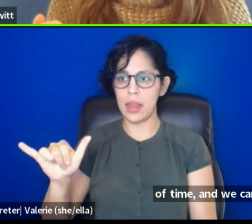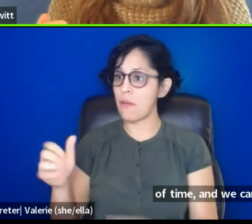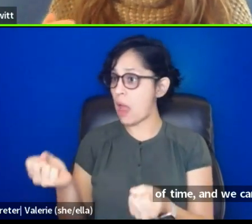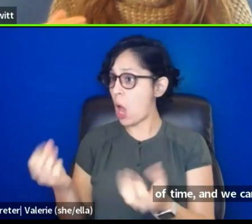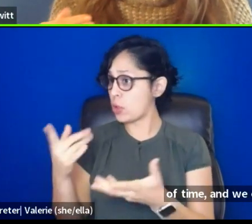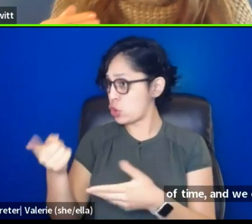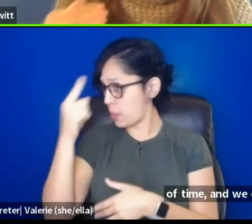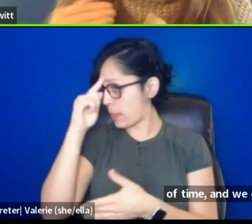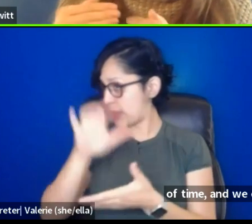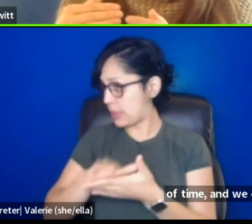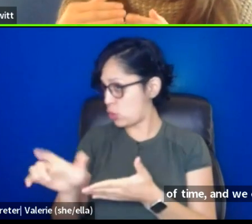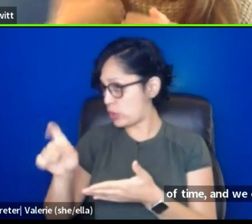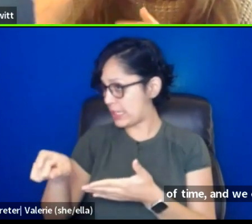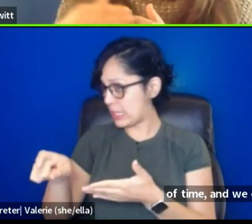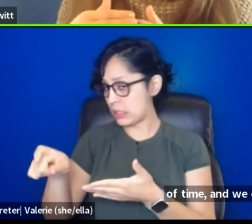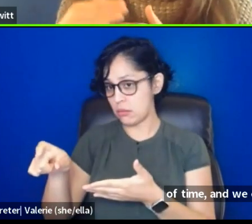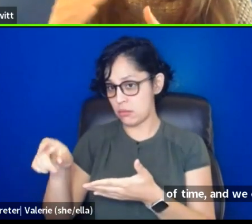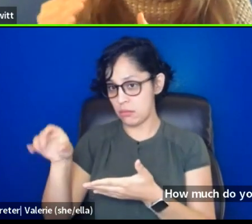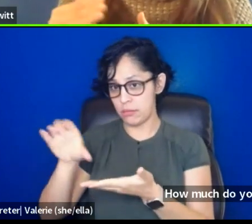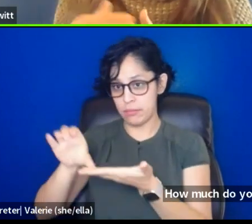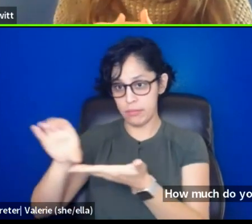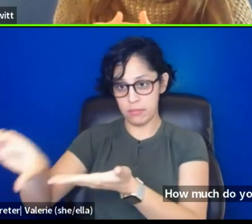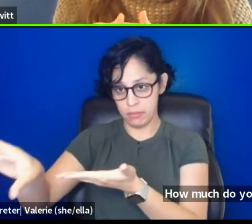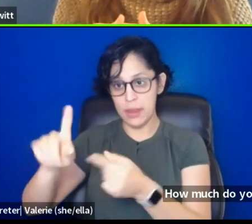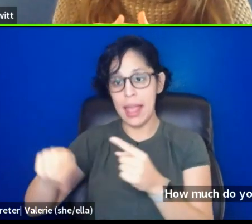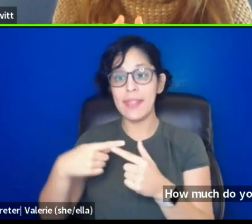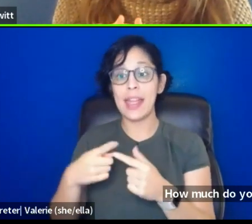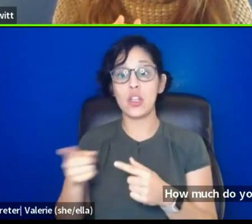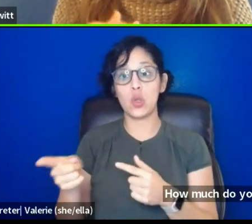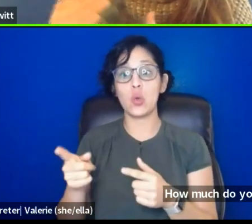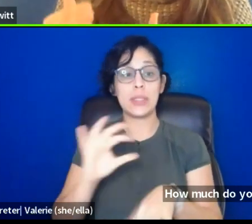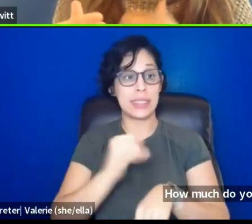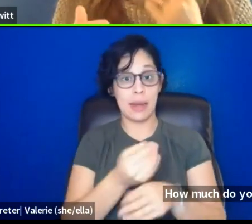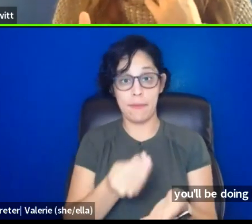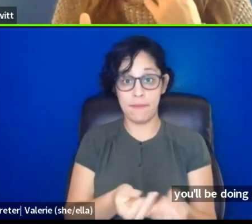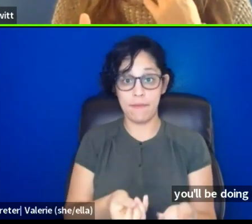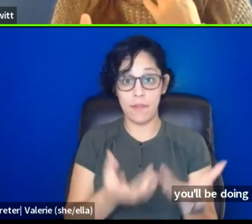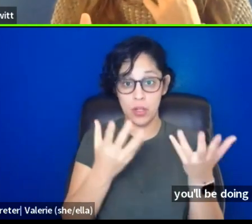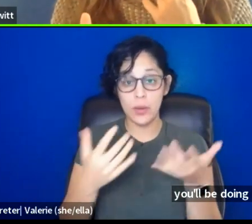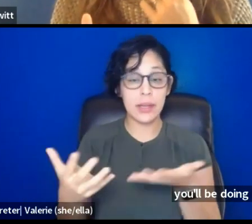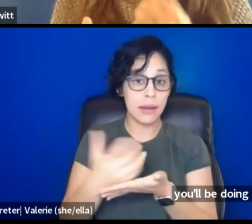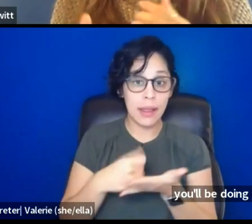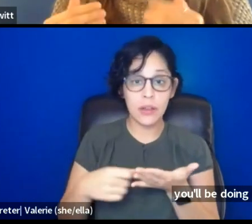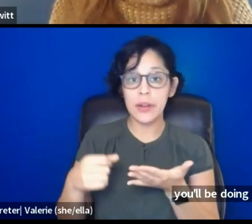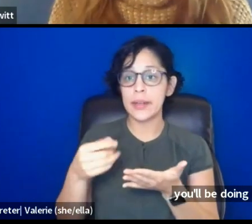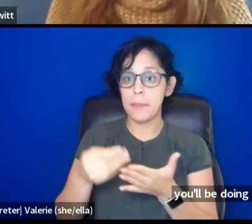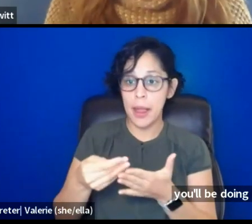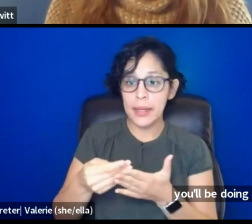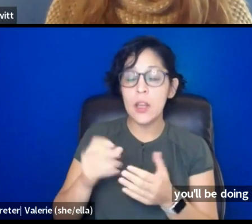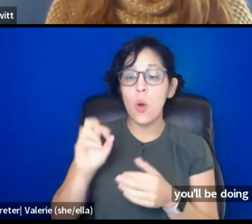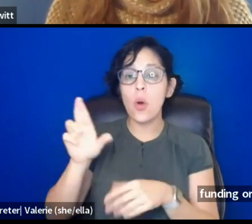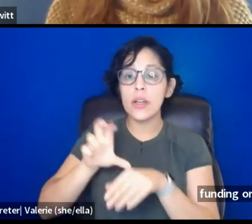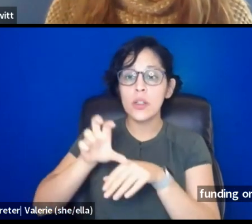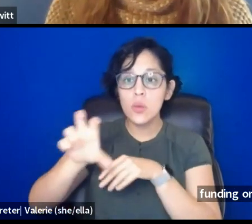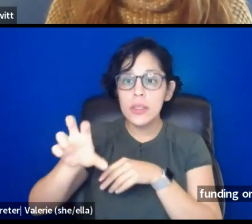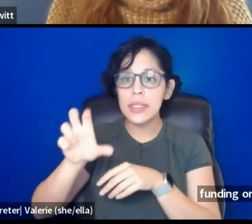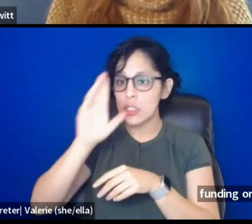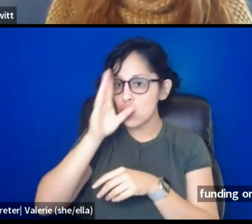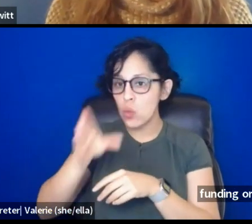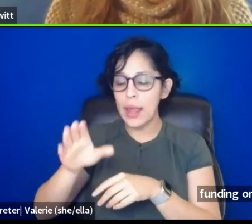then what you'll be doing is you'll be fundraising or gathering funding or investing in direct application.